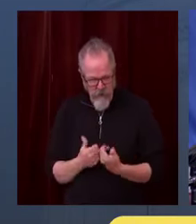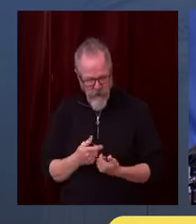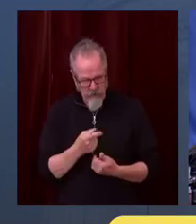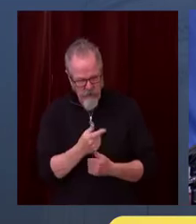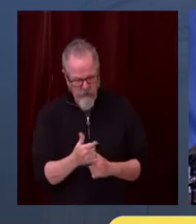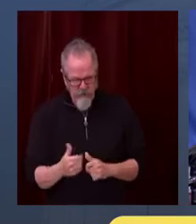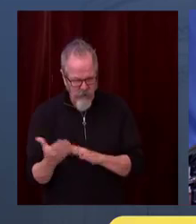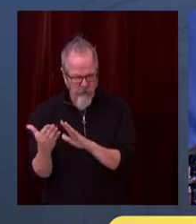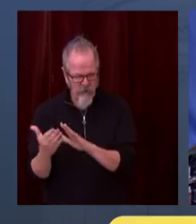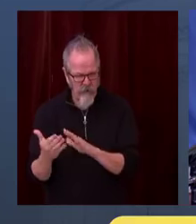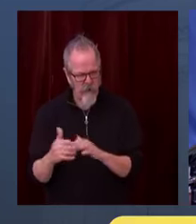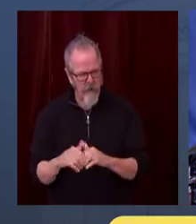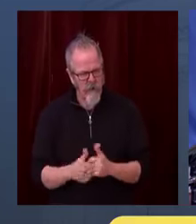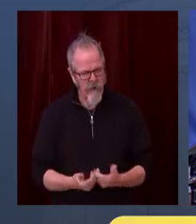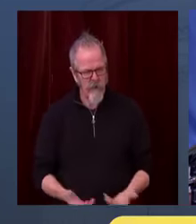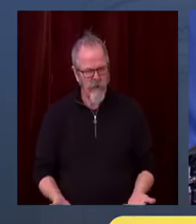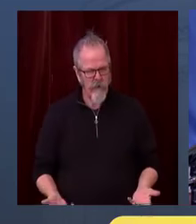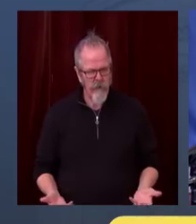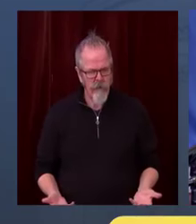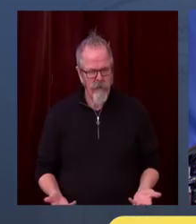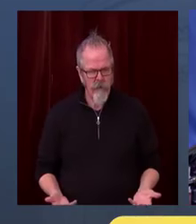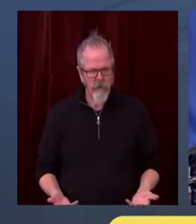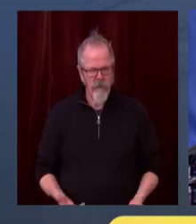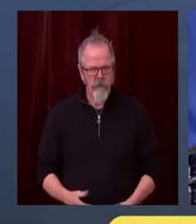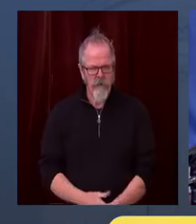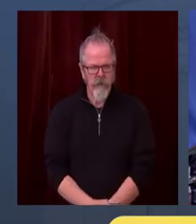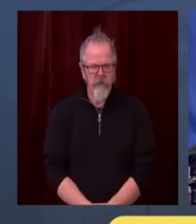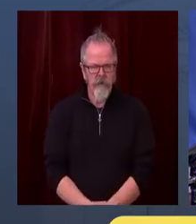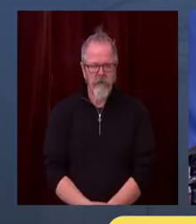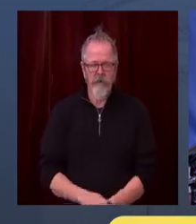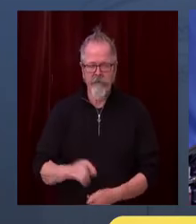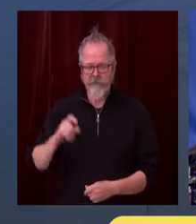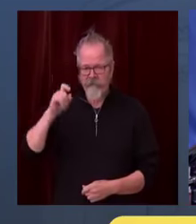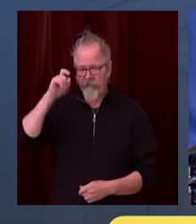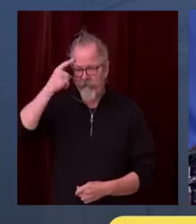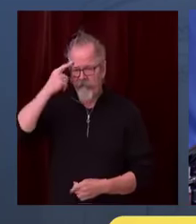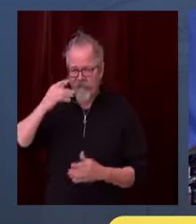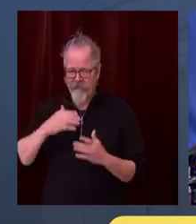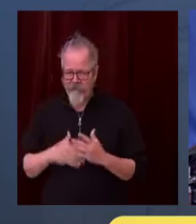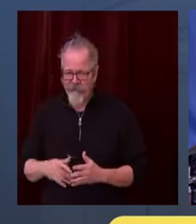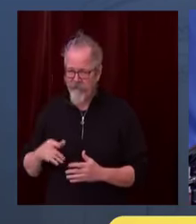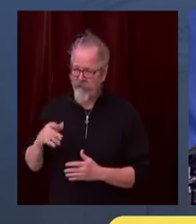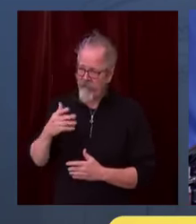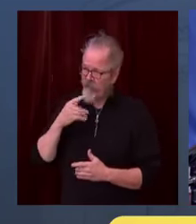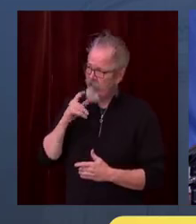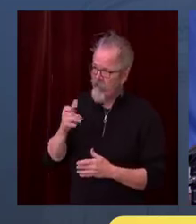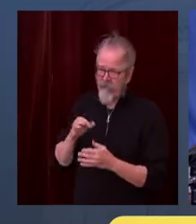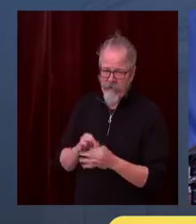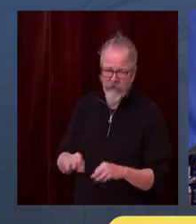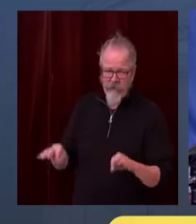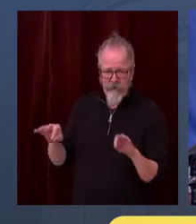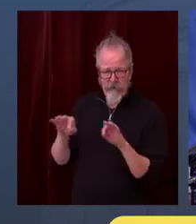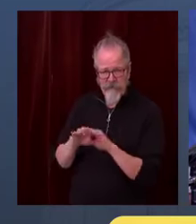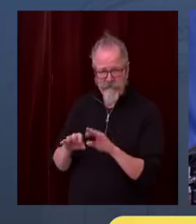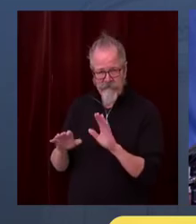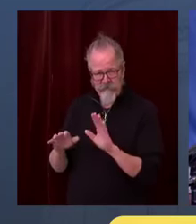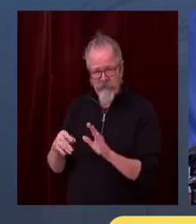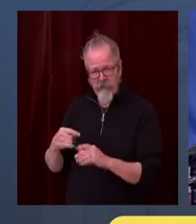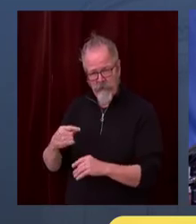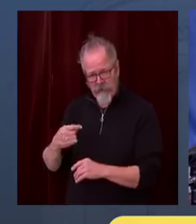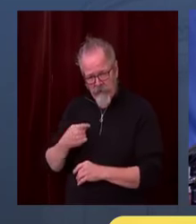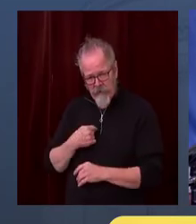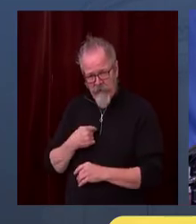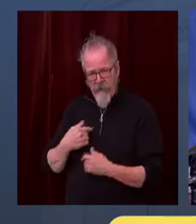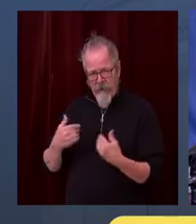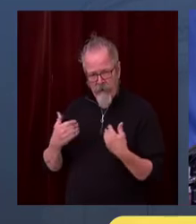Important question. You know, you can do all you can do, and that's what we're doing. I don't have a switch to throw that can, you know,